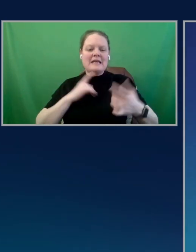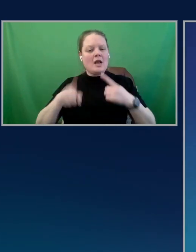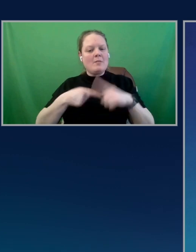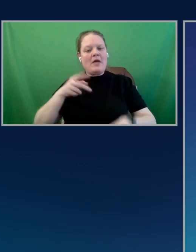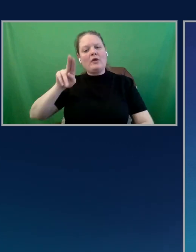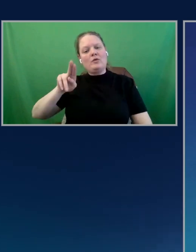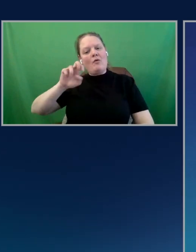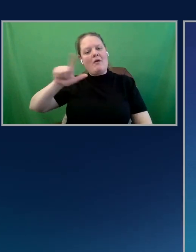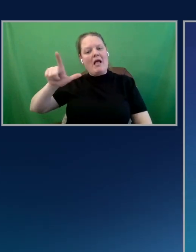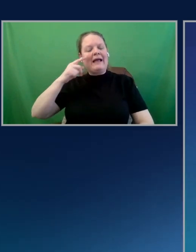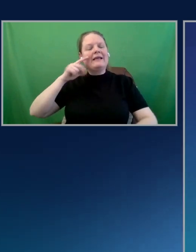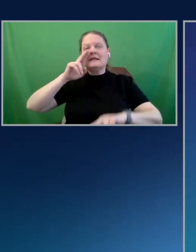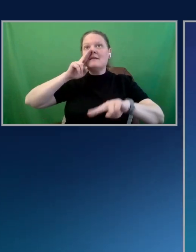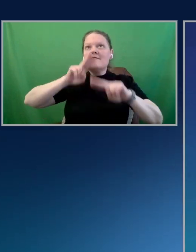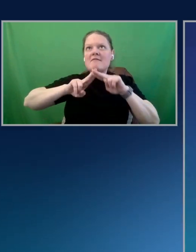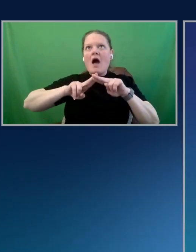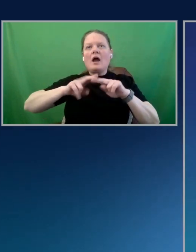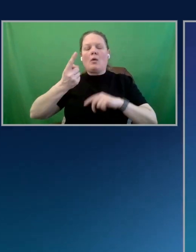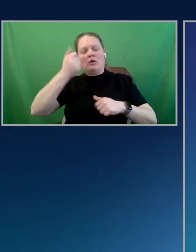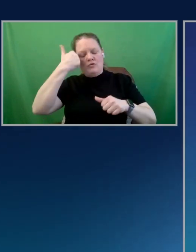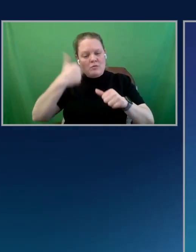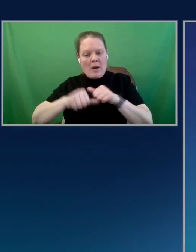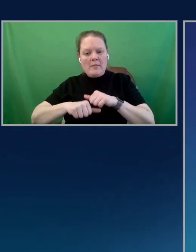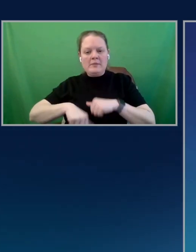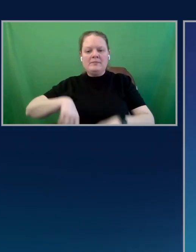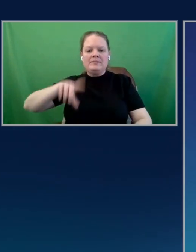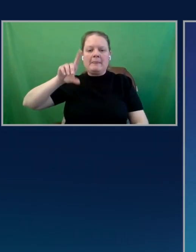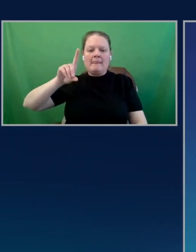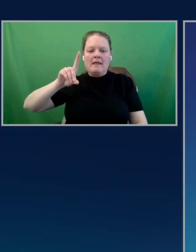memorable one. So docs.amplify.aws.ai.